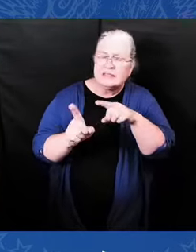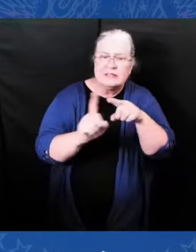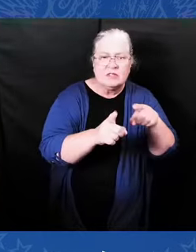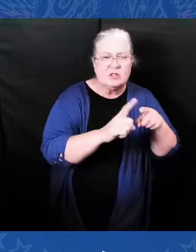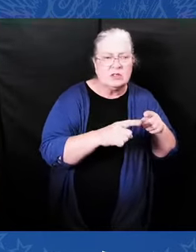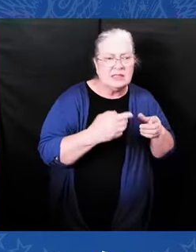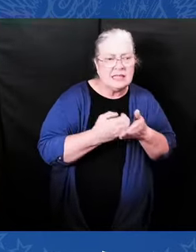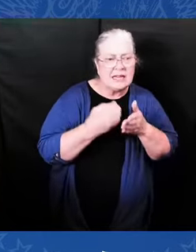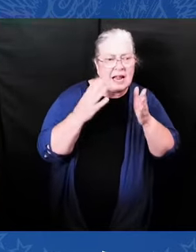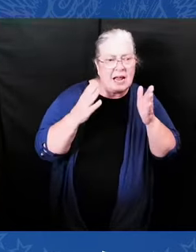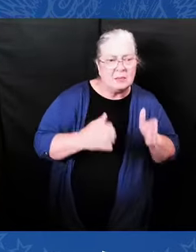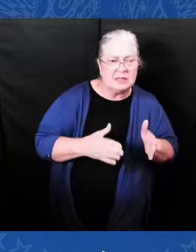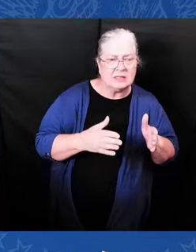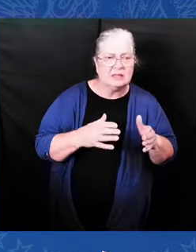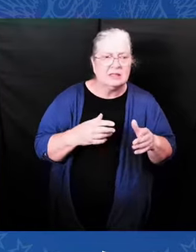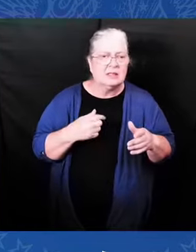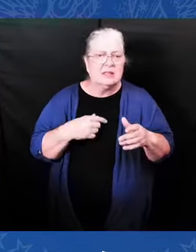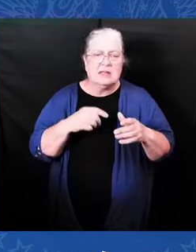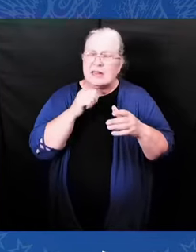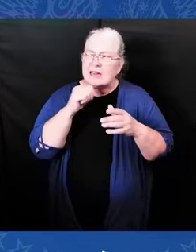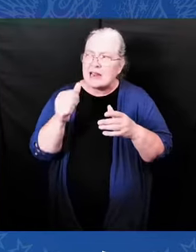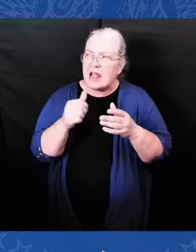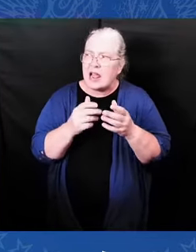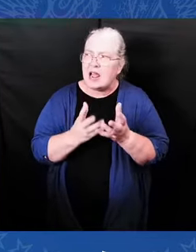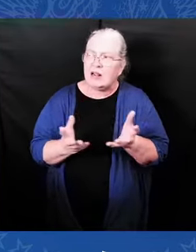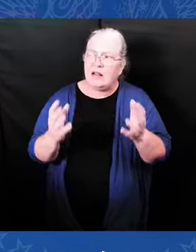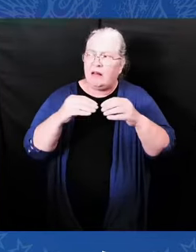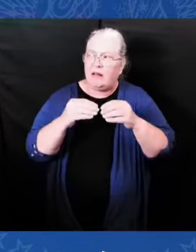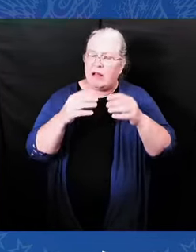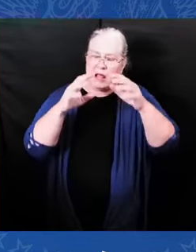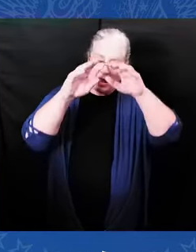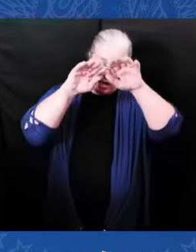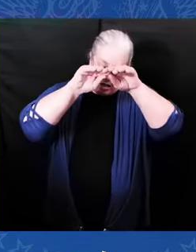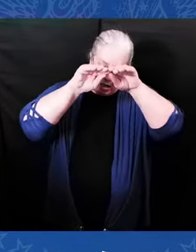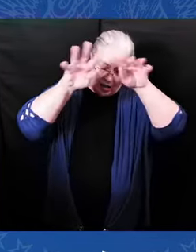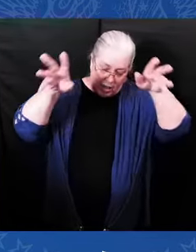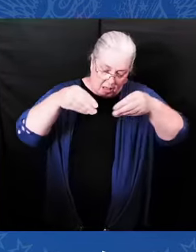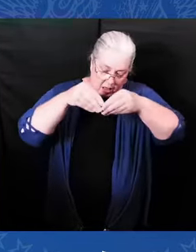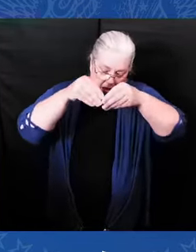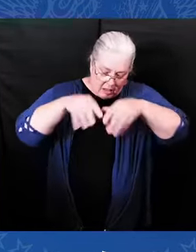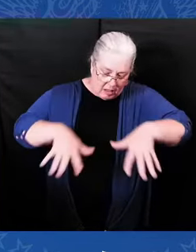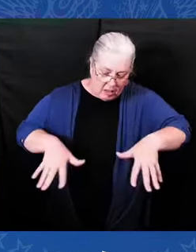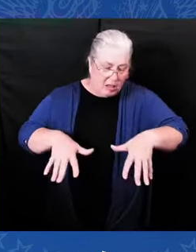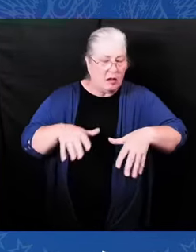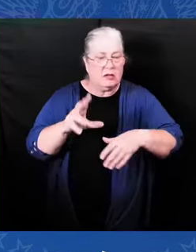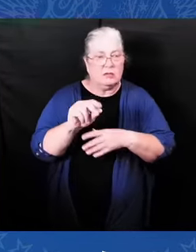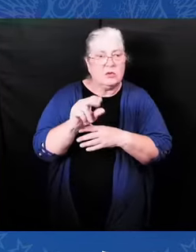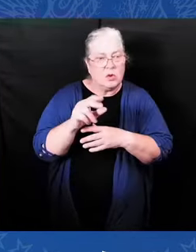class do well, and the wealthy still do very well, except they've got to start paying their taxes.